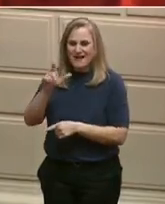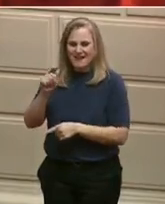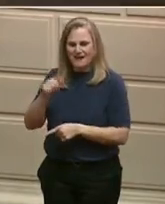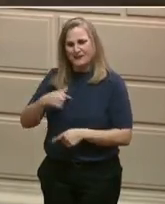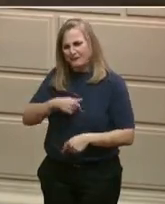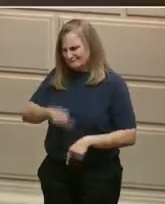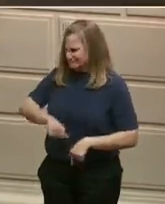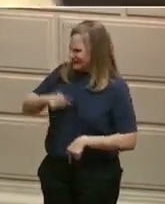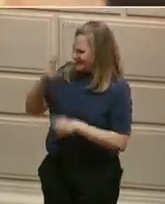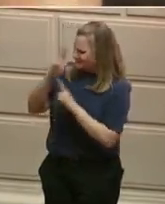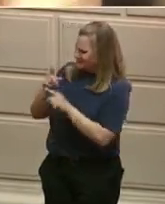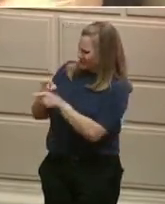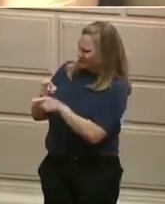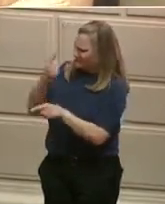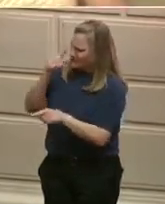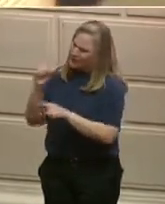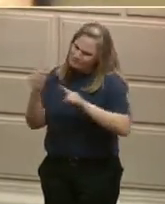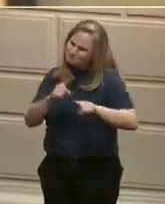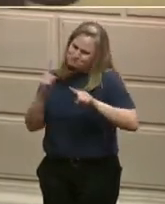us recognize you as well.